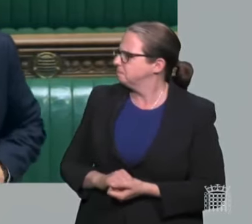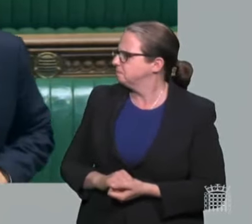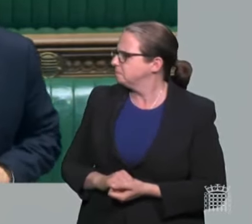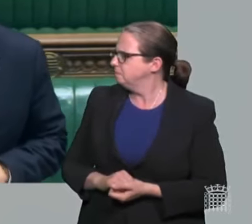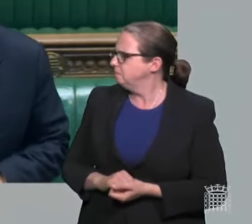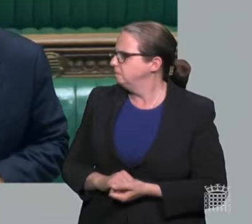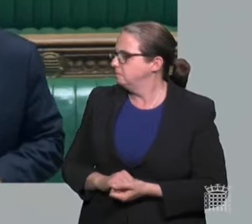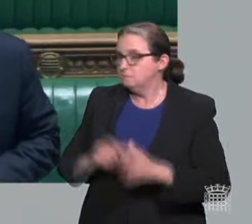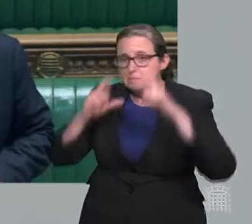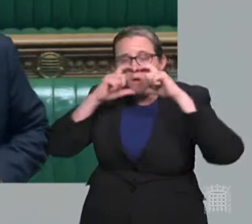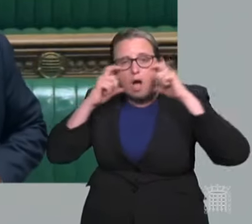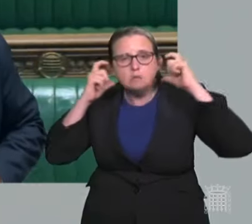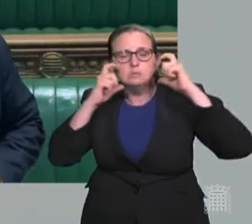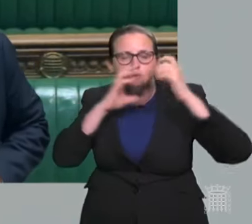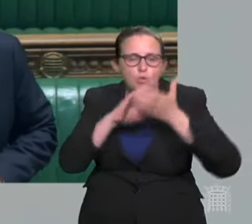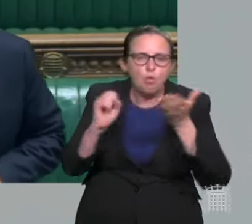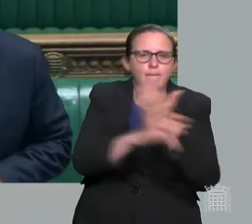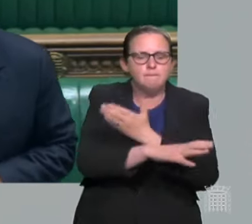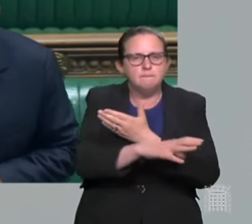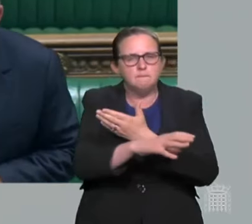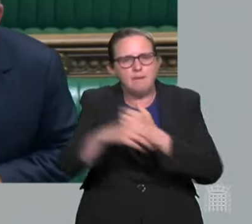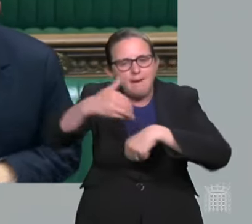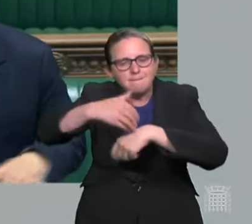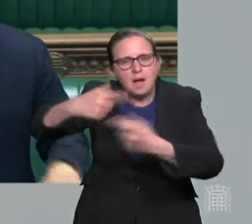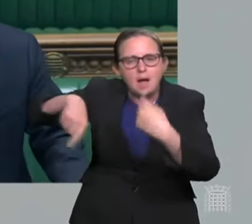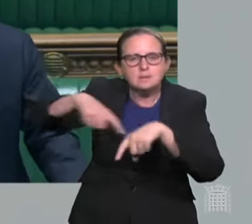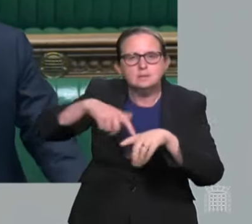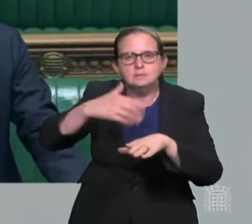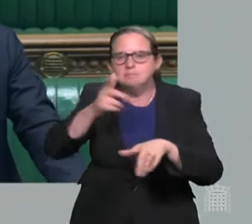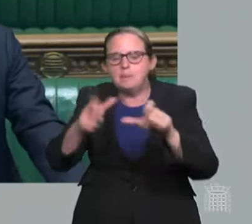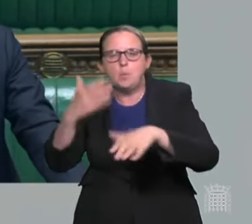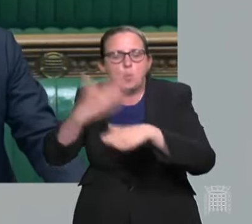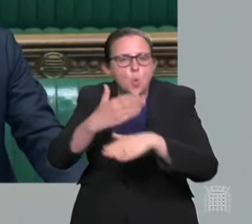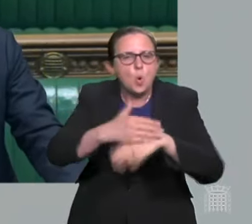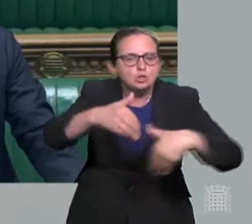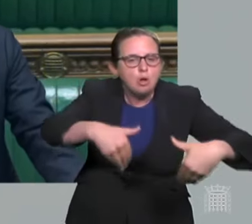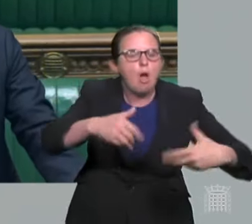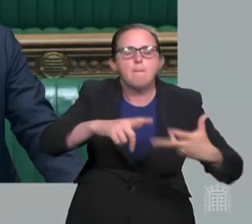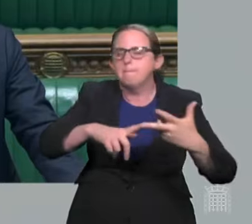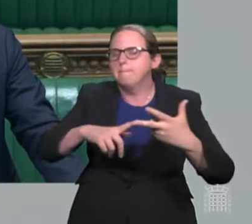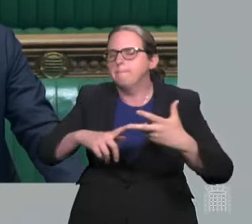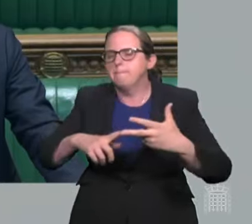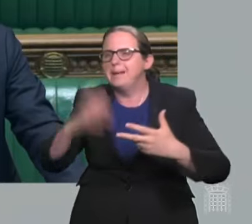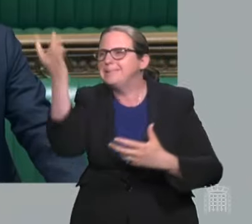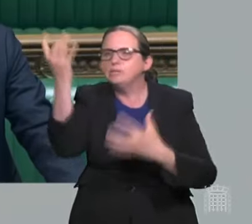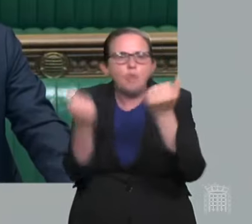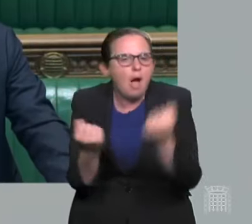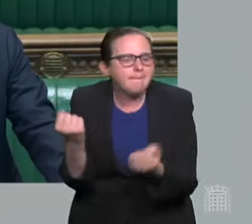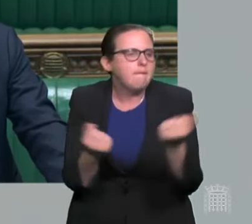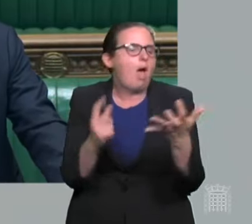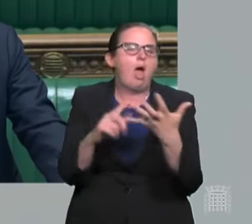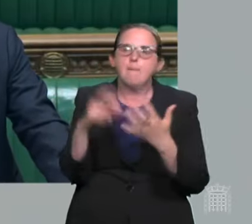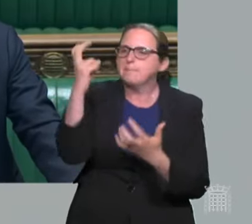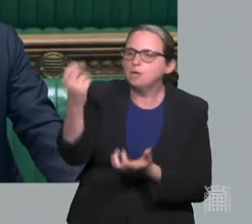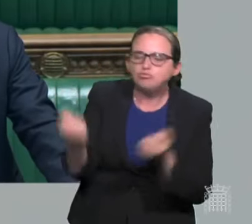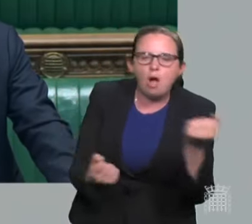It's those working in shops. It's those who drive the buses. It's those who drive taxis. It's those who work in hospitality. It's the low-paid workers who